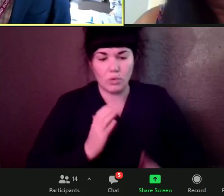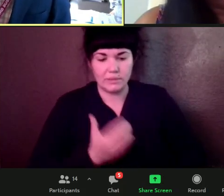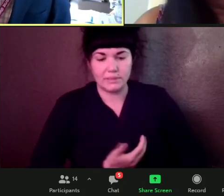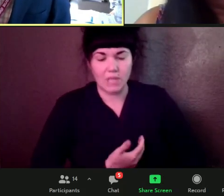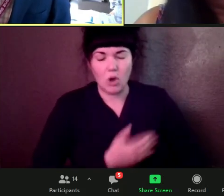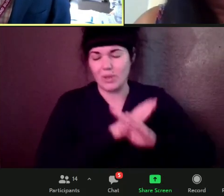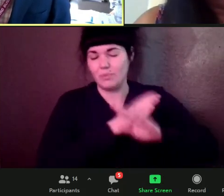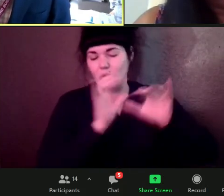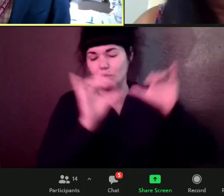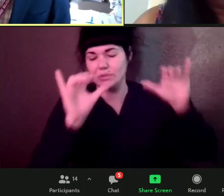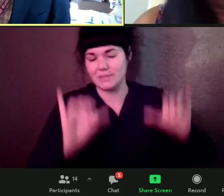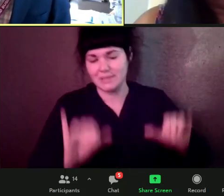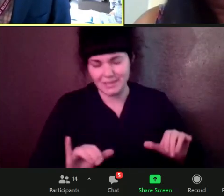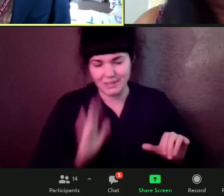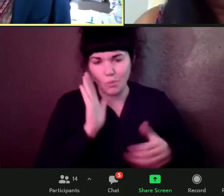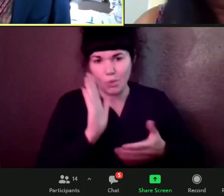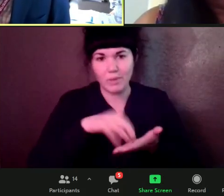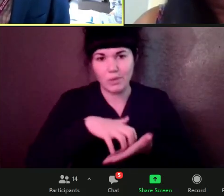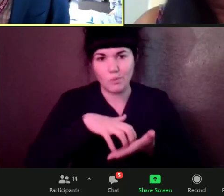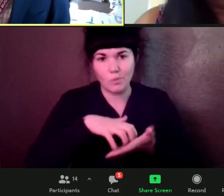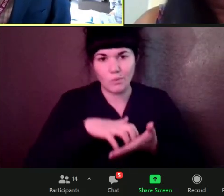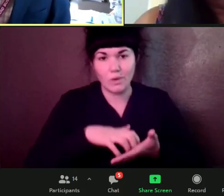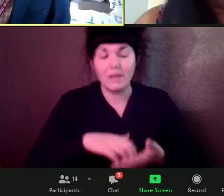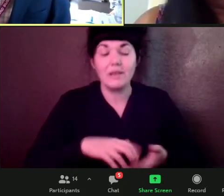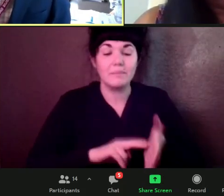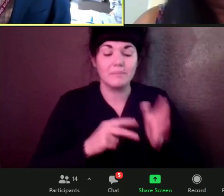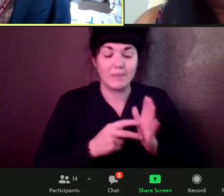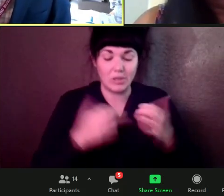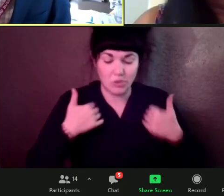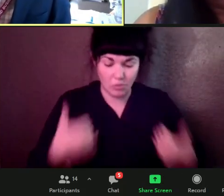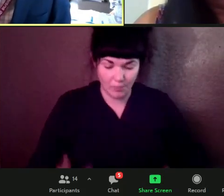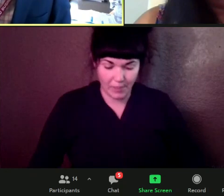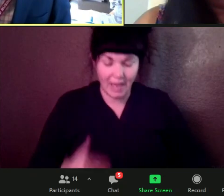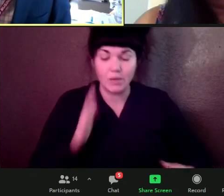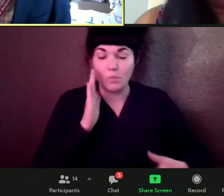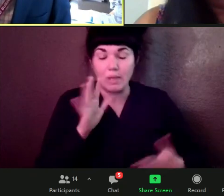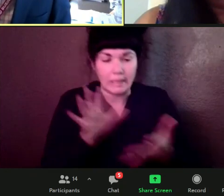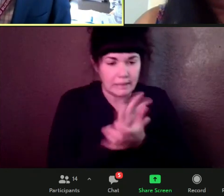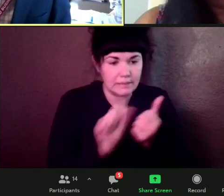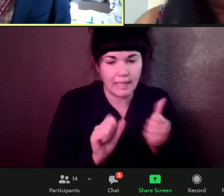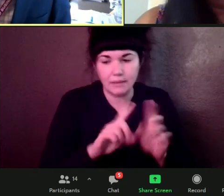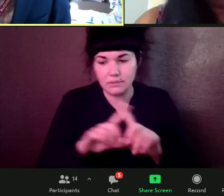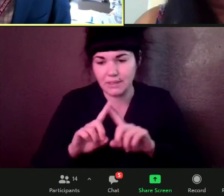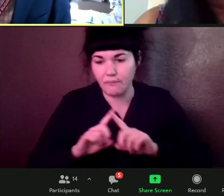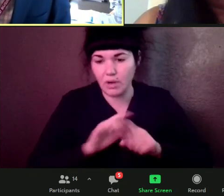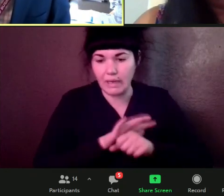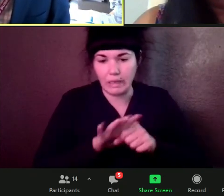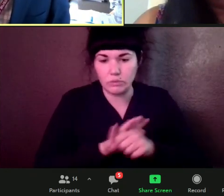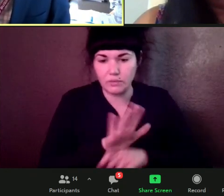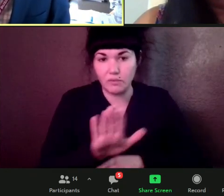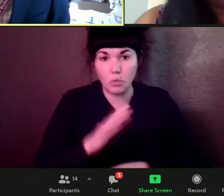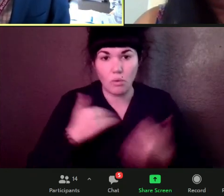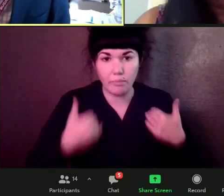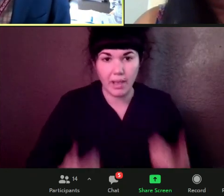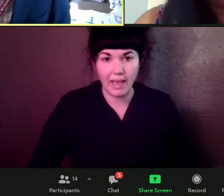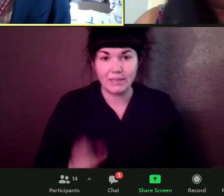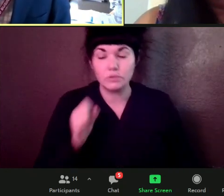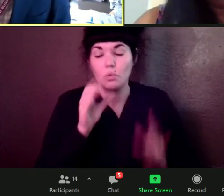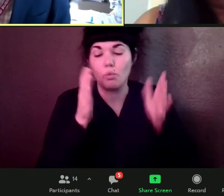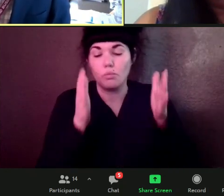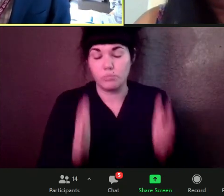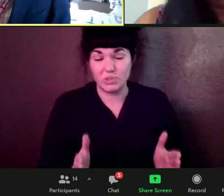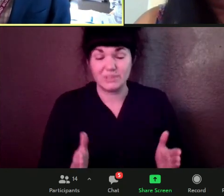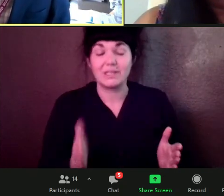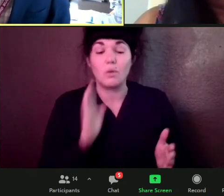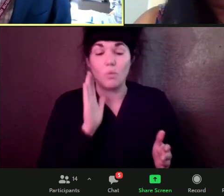your body basically attacks different parts of your body. So those individuals will have a depressed, a lower immune response